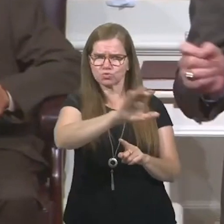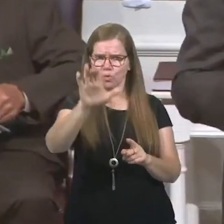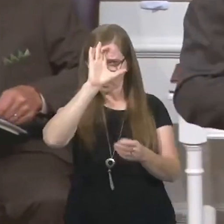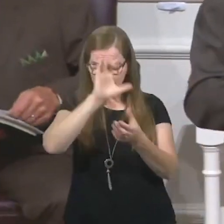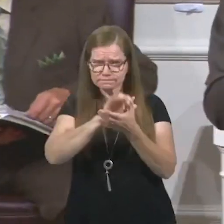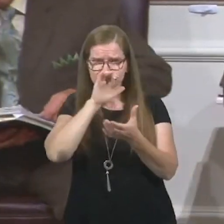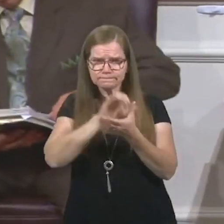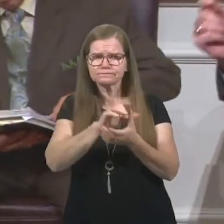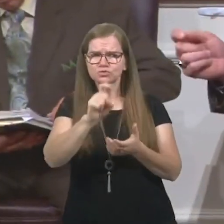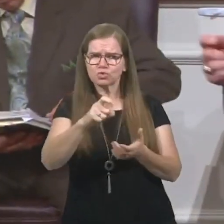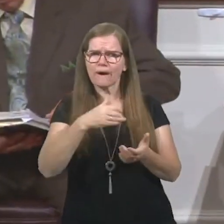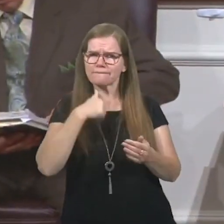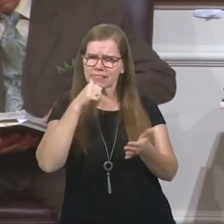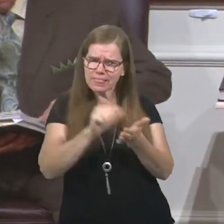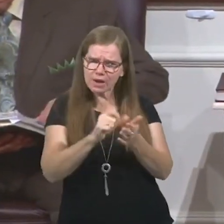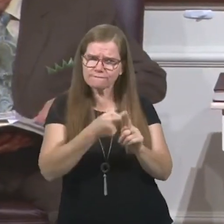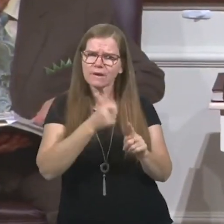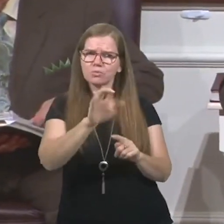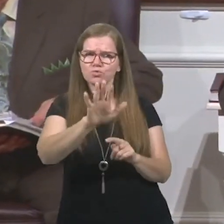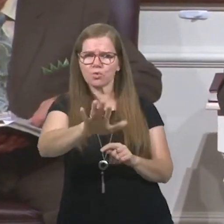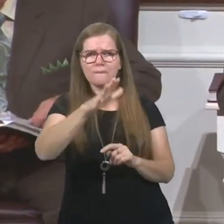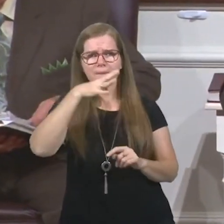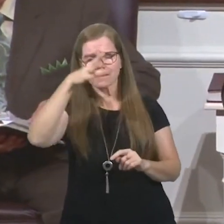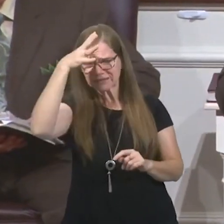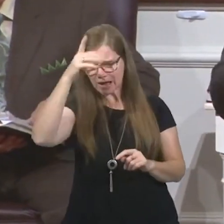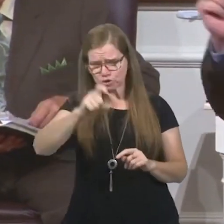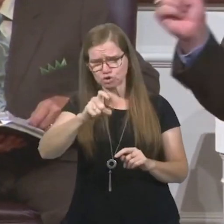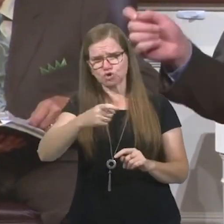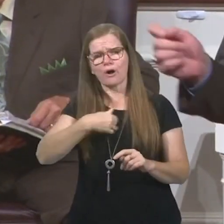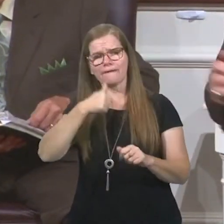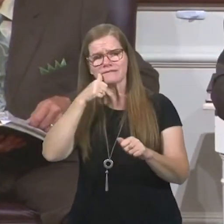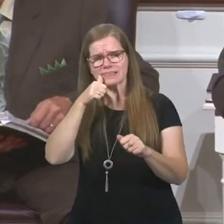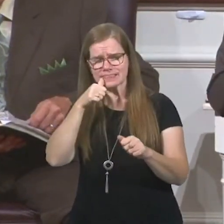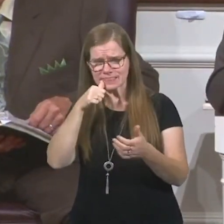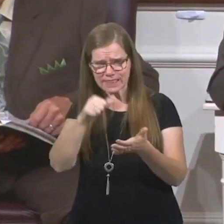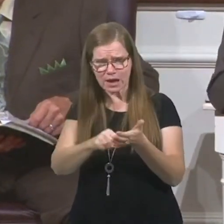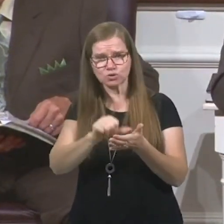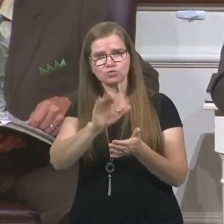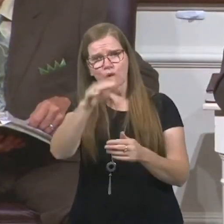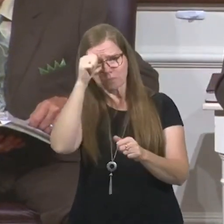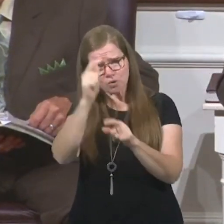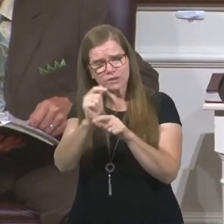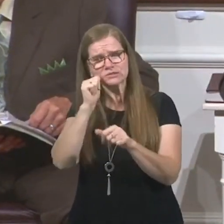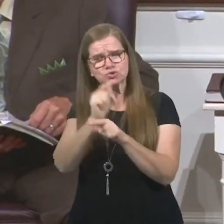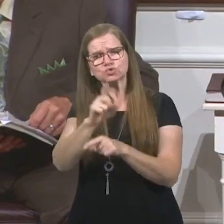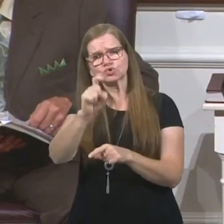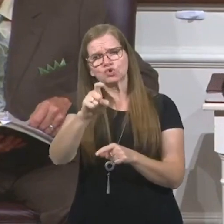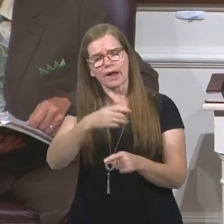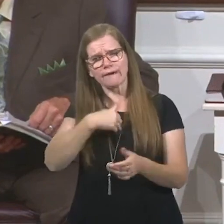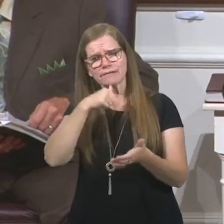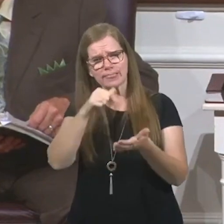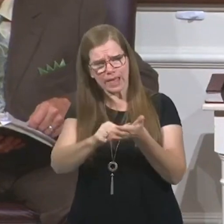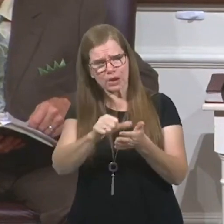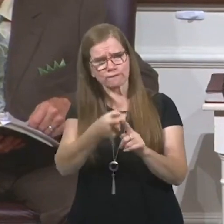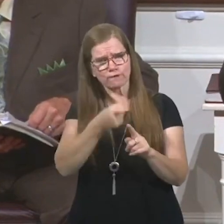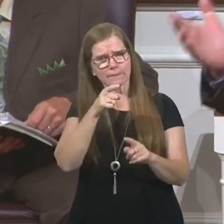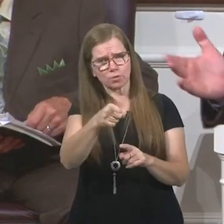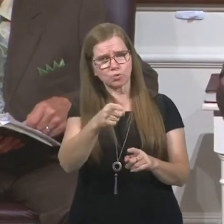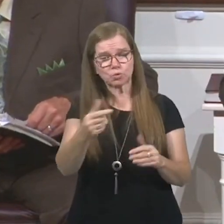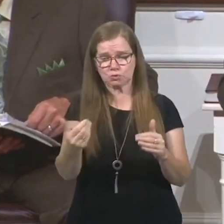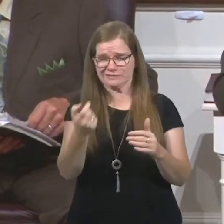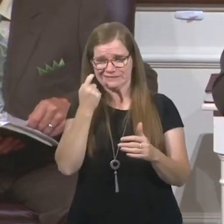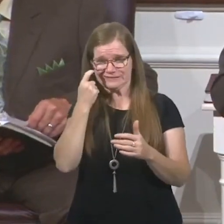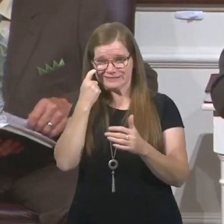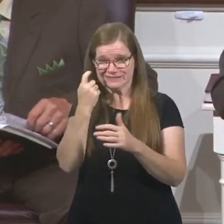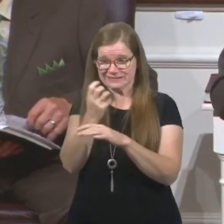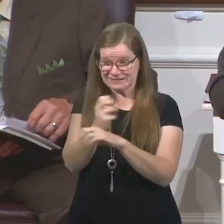from you. Your brother and sister, would be good for them to have a letter from you. New converts